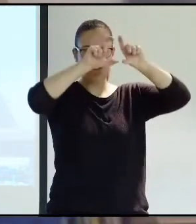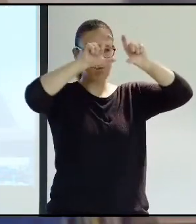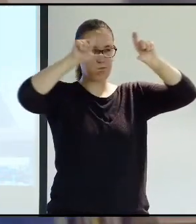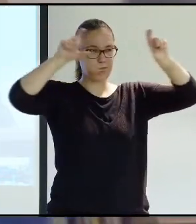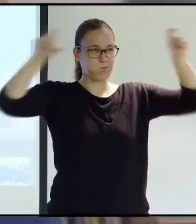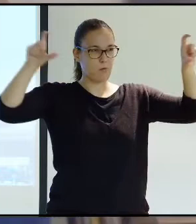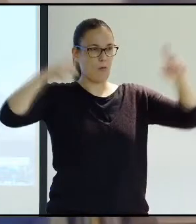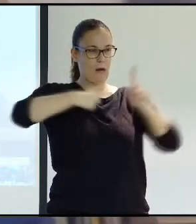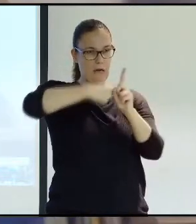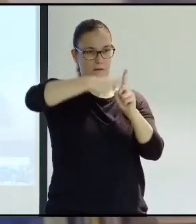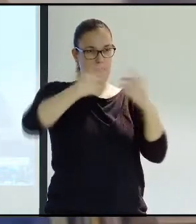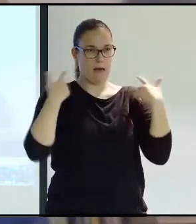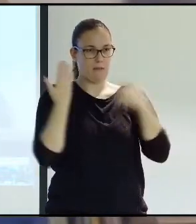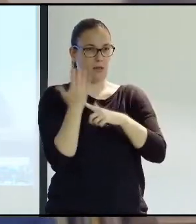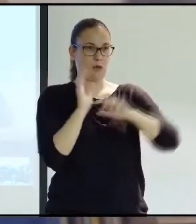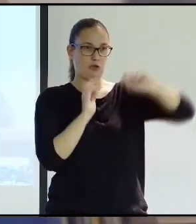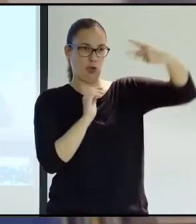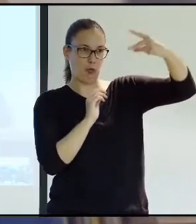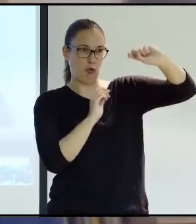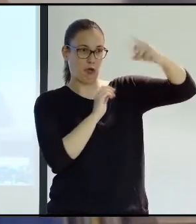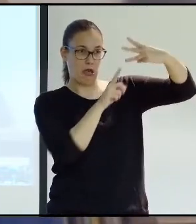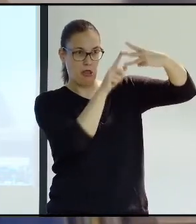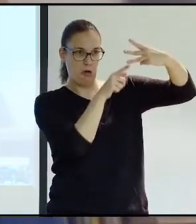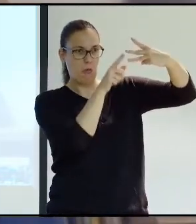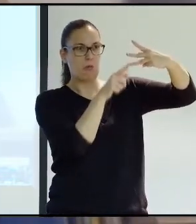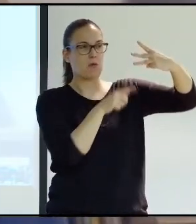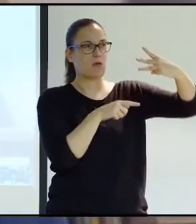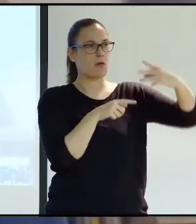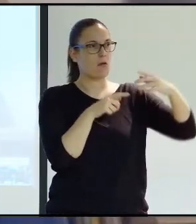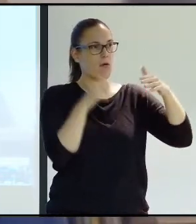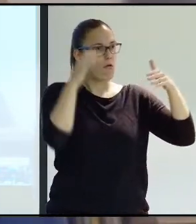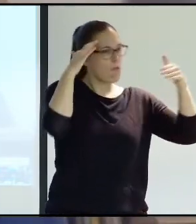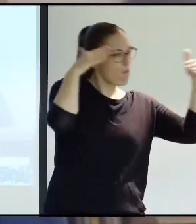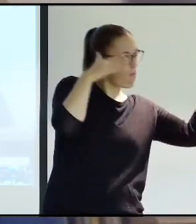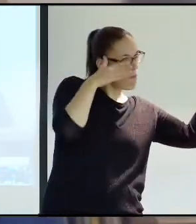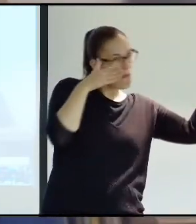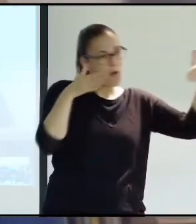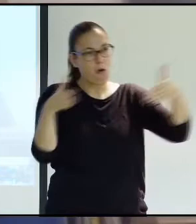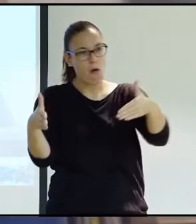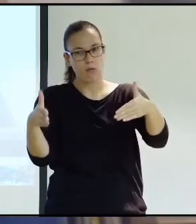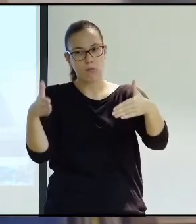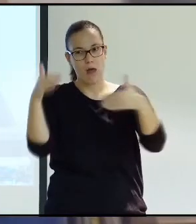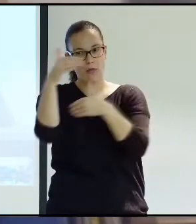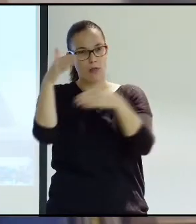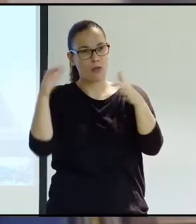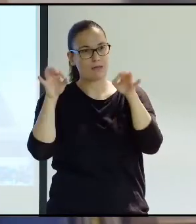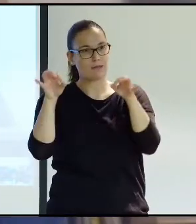all of those organizations